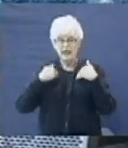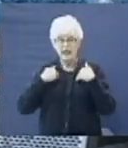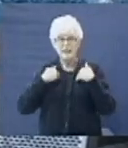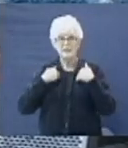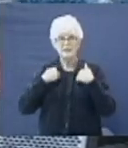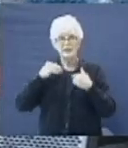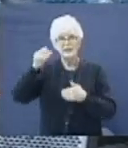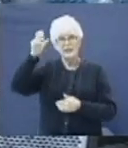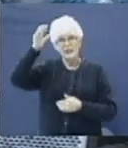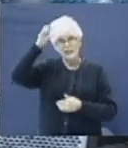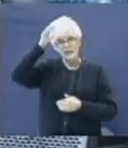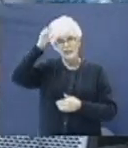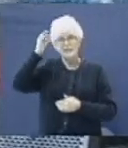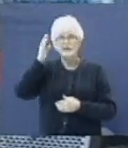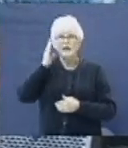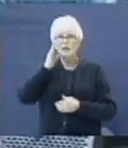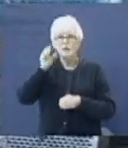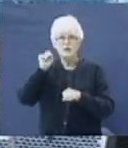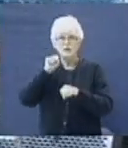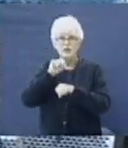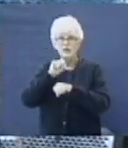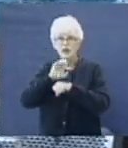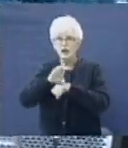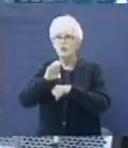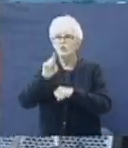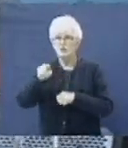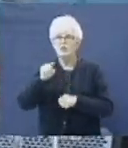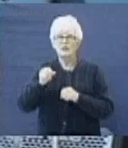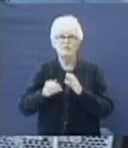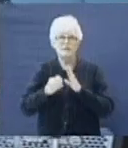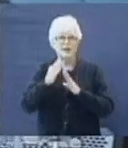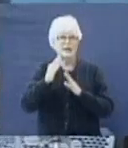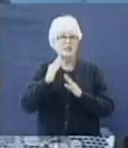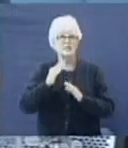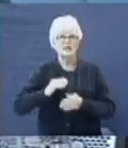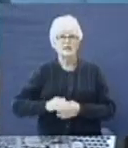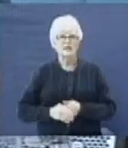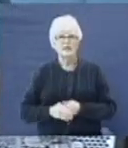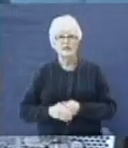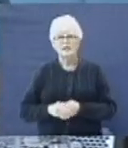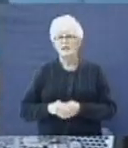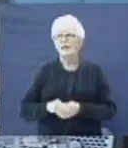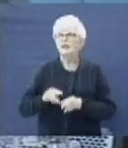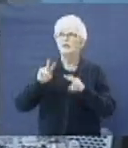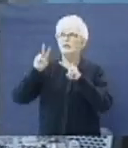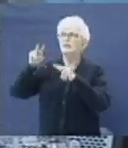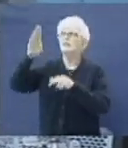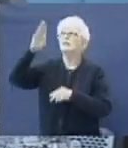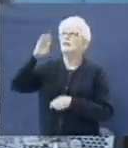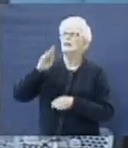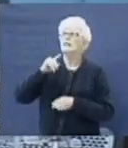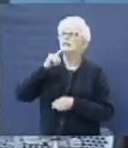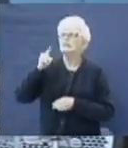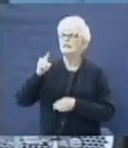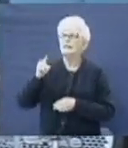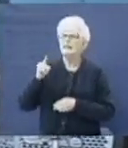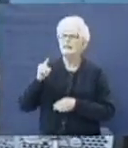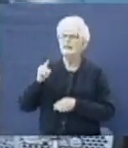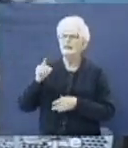And he will. Here's the challenge. He'll curse thee to thy face. Satan looking up to the face of God on the throne.